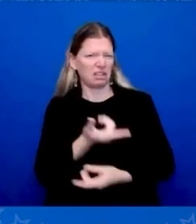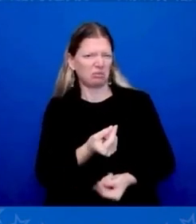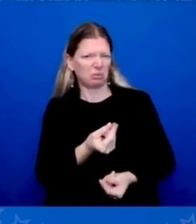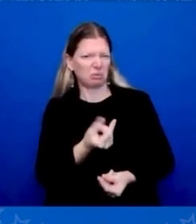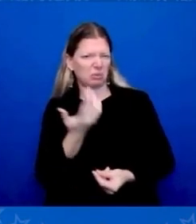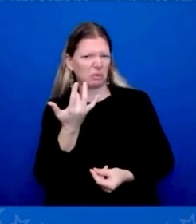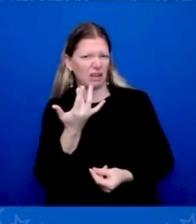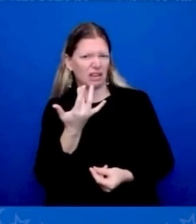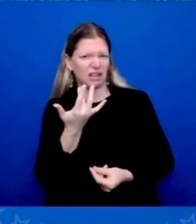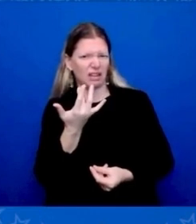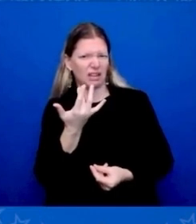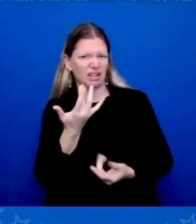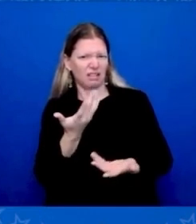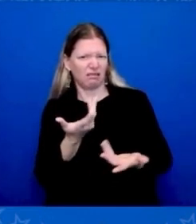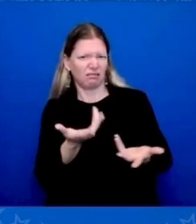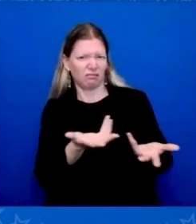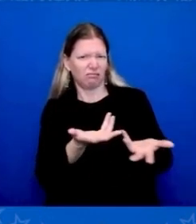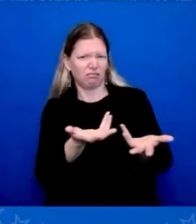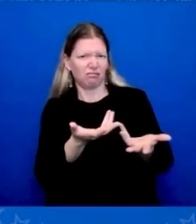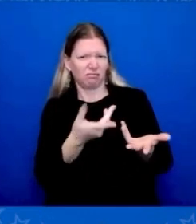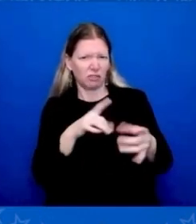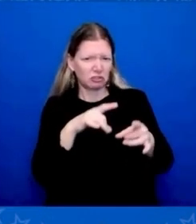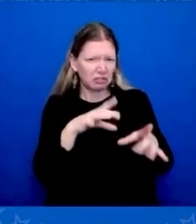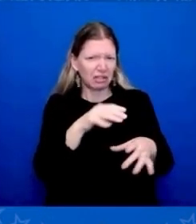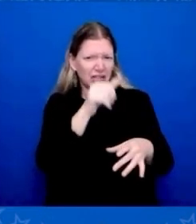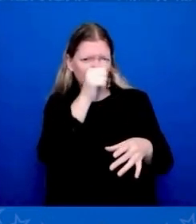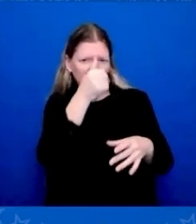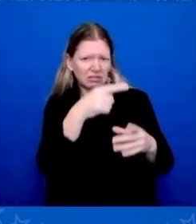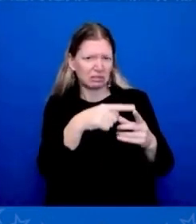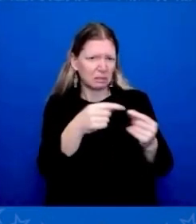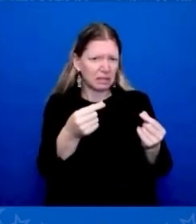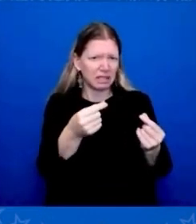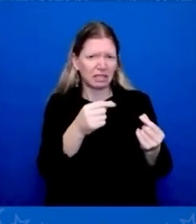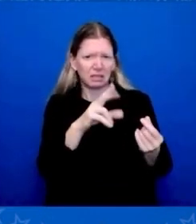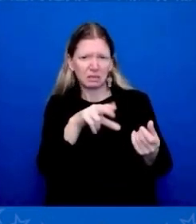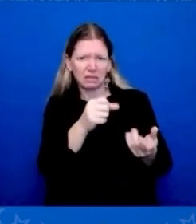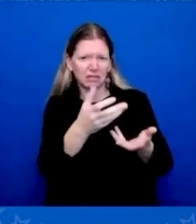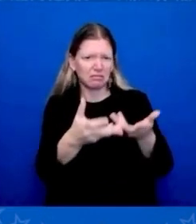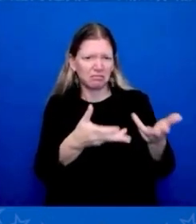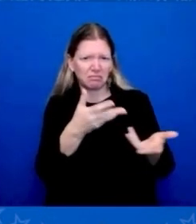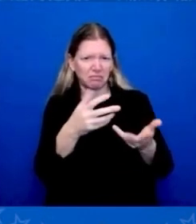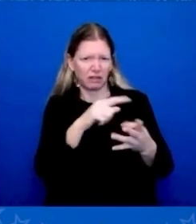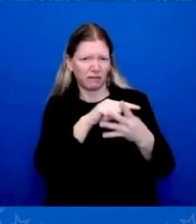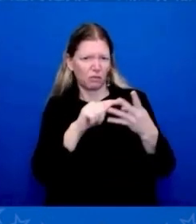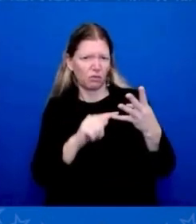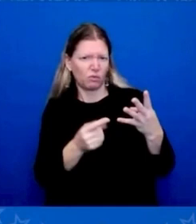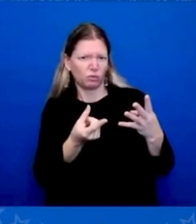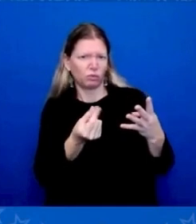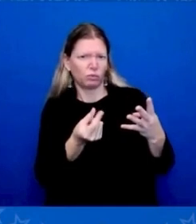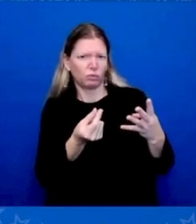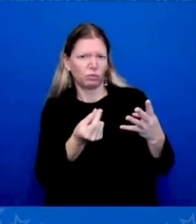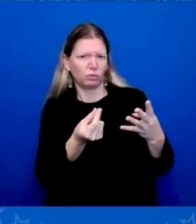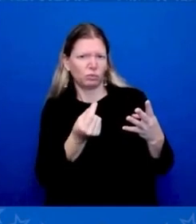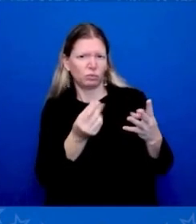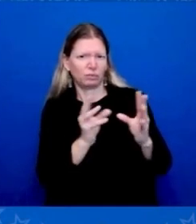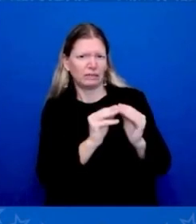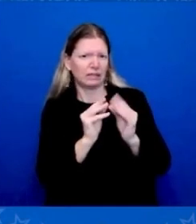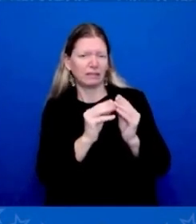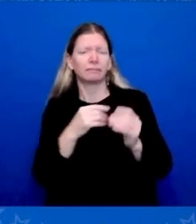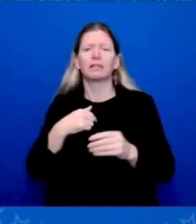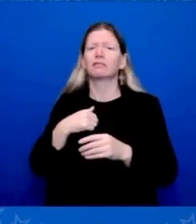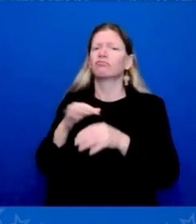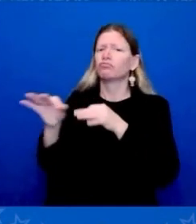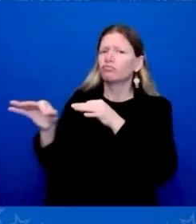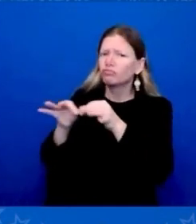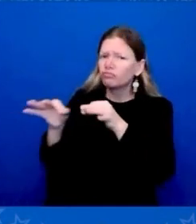India, Japan, the United States? And I said to maintain stability. It's not about isolating China. It's about